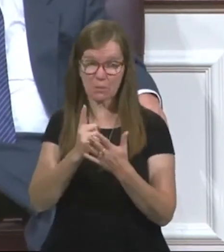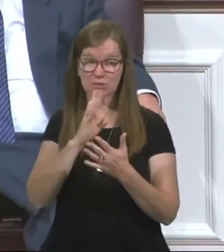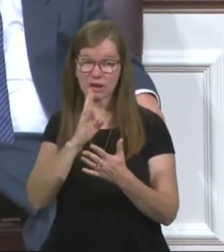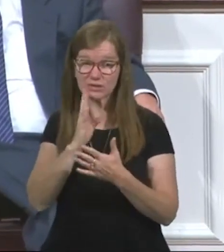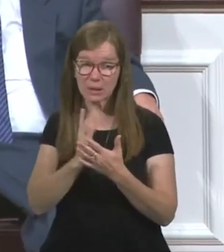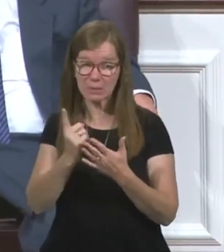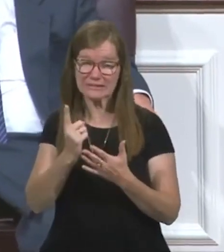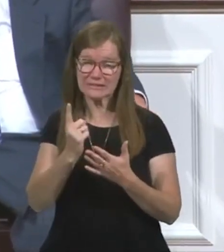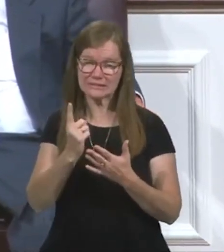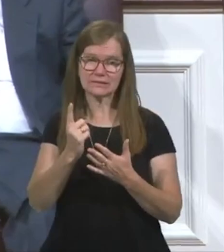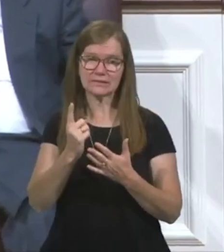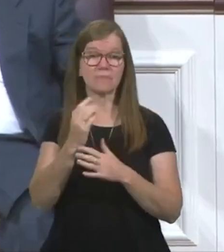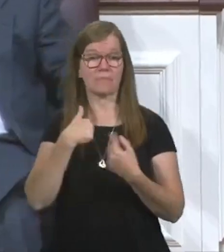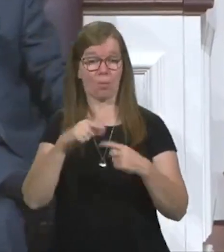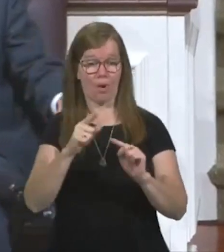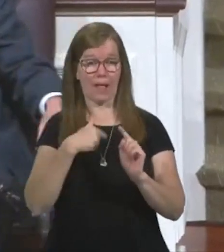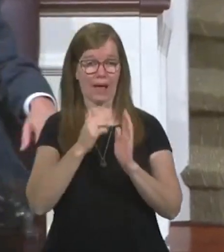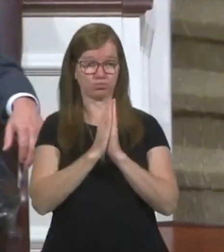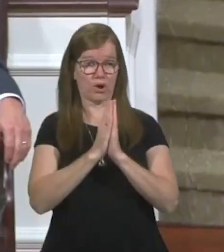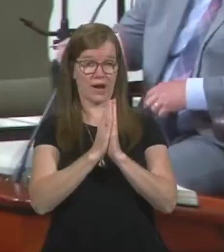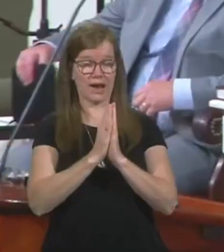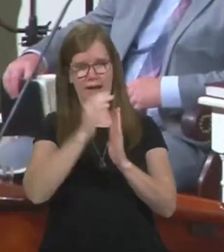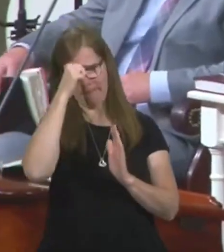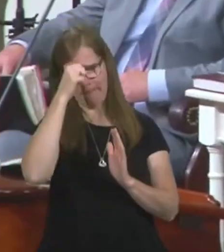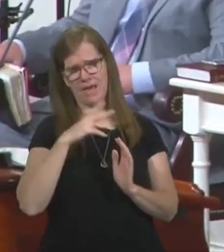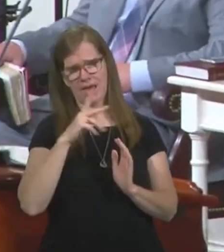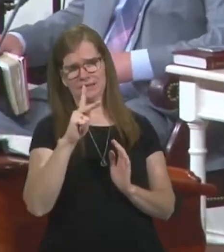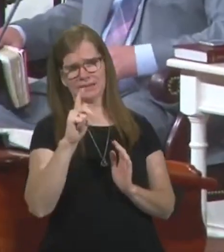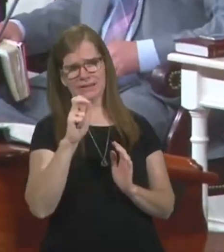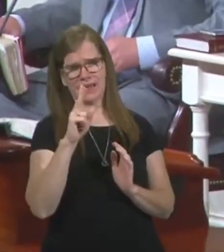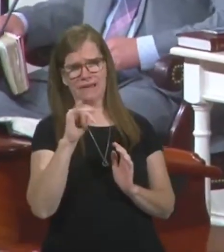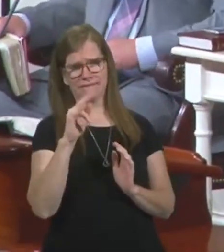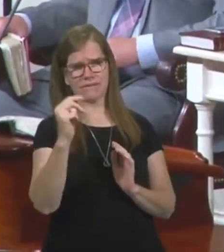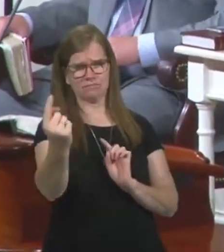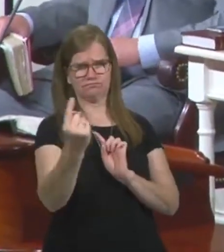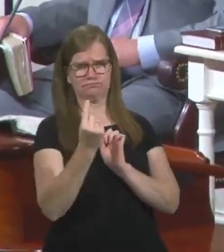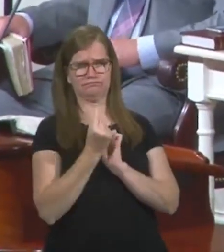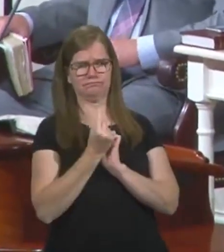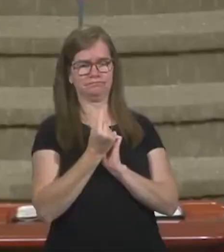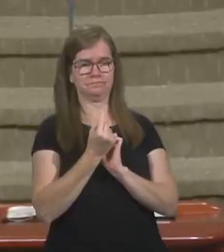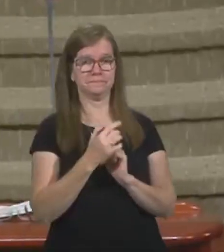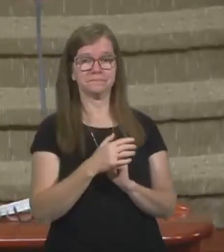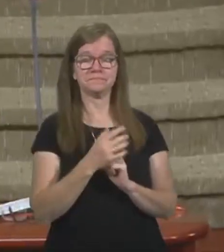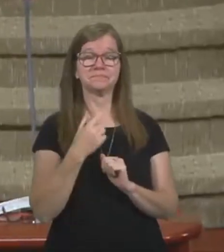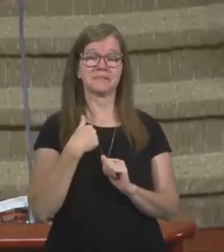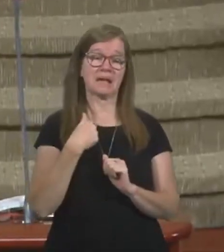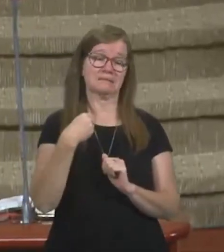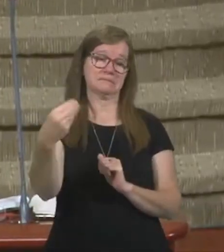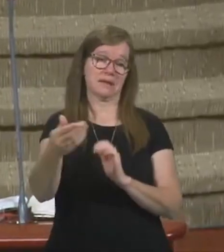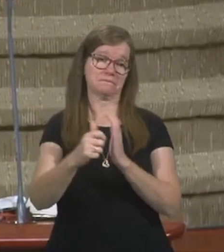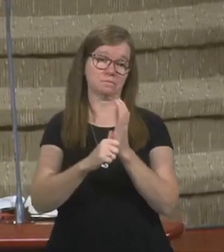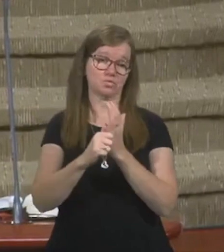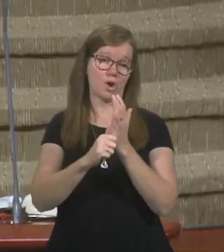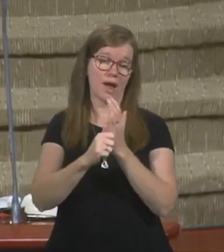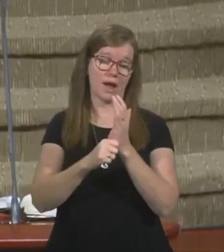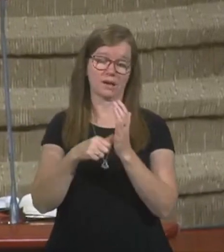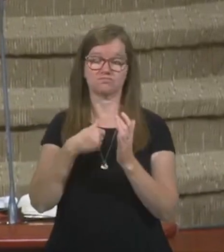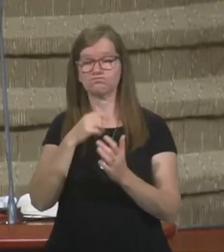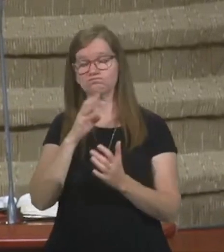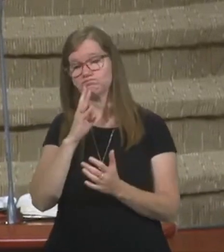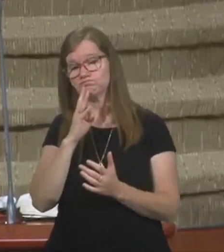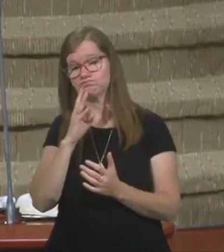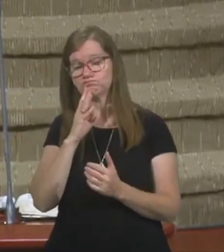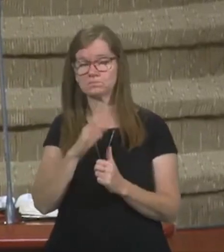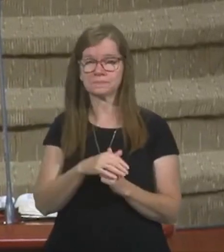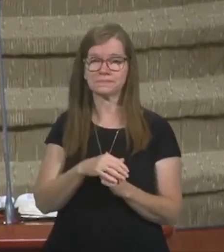But while I was praying, I was approached by a man named Kevin. And I approached him. I gave him a track once I started talking to